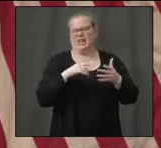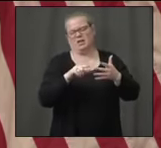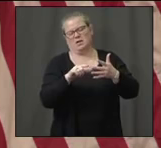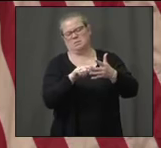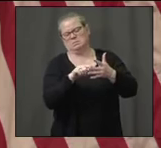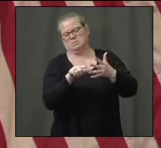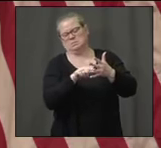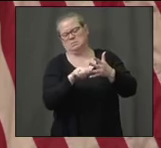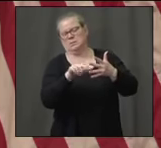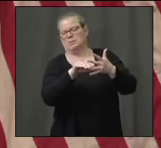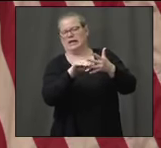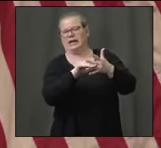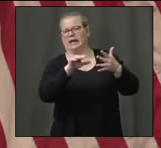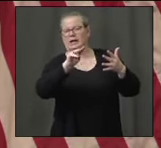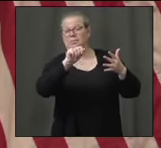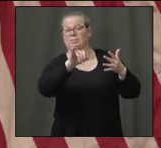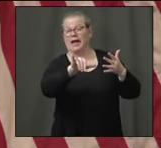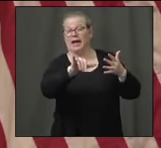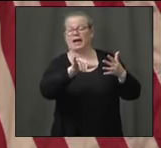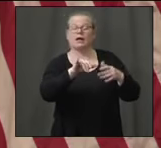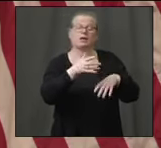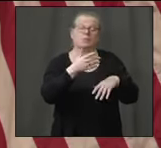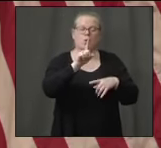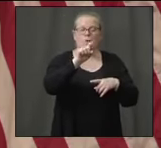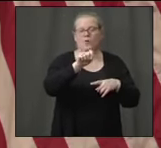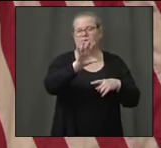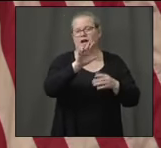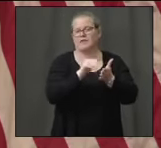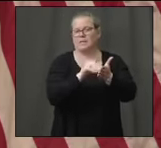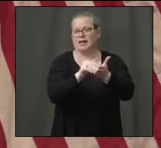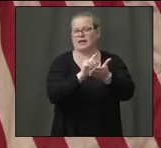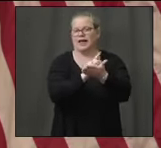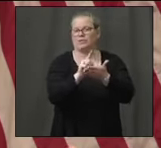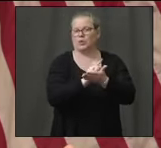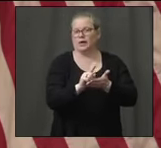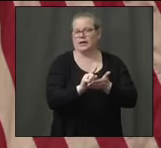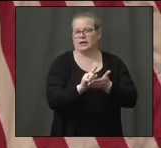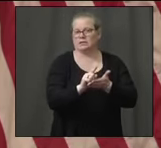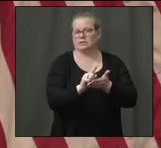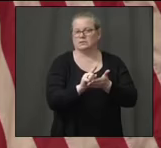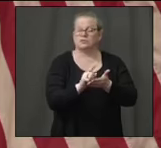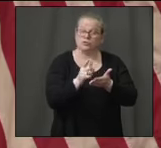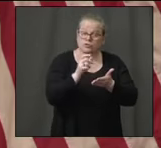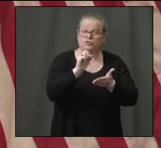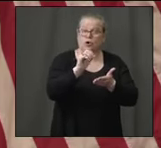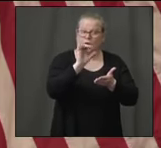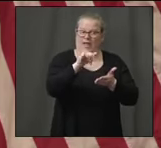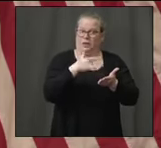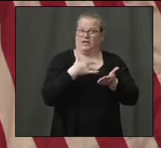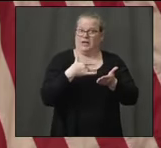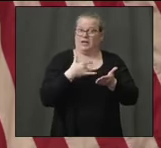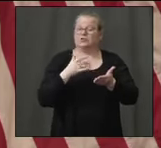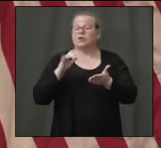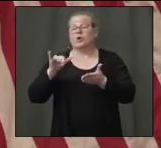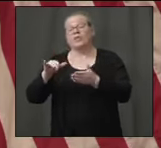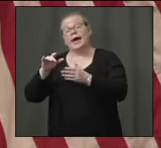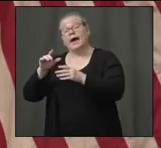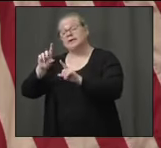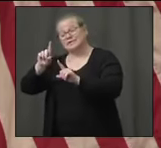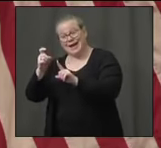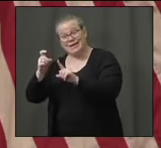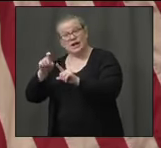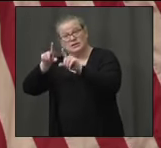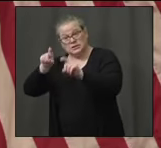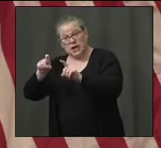or about 1.5 million per week. So the testing between both the diagnostic test and the serological test